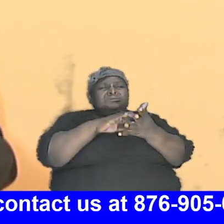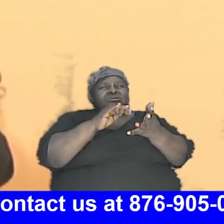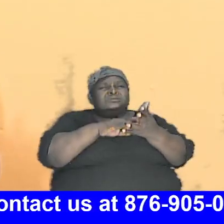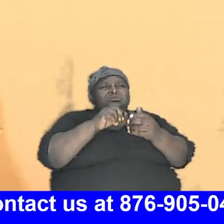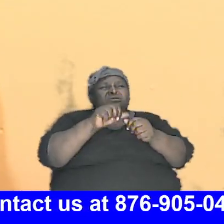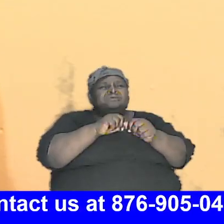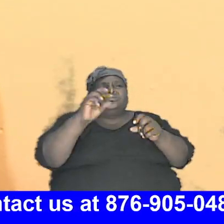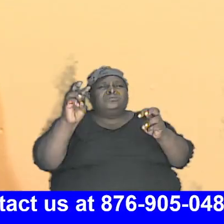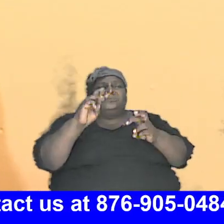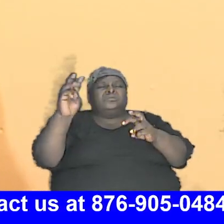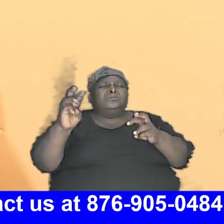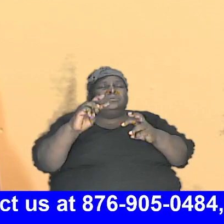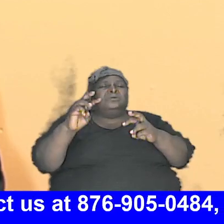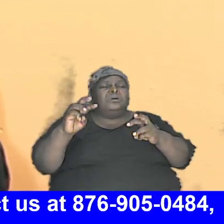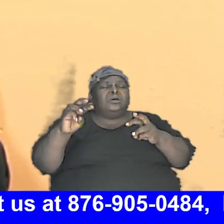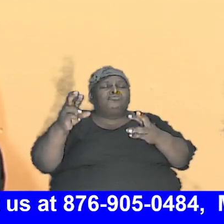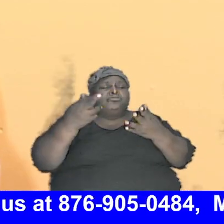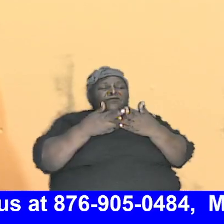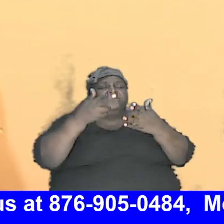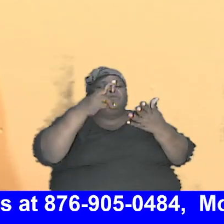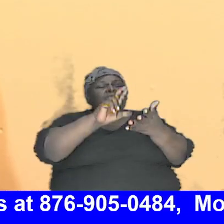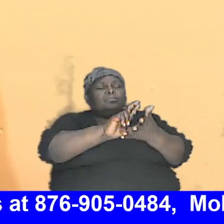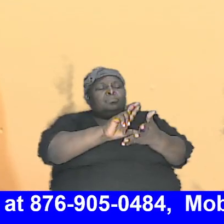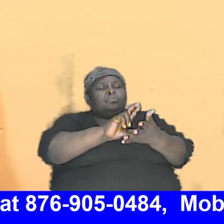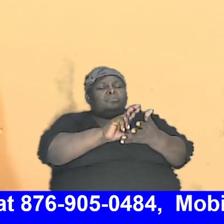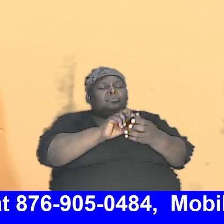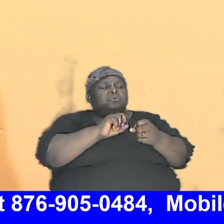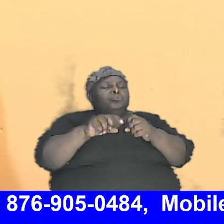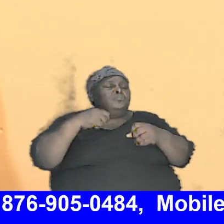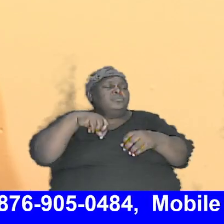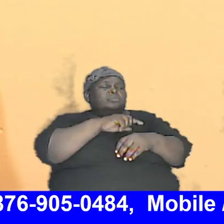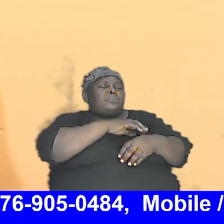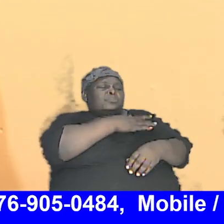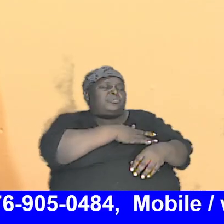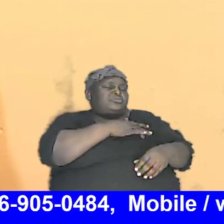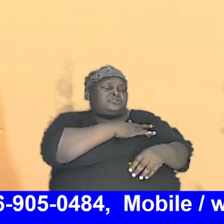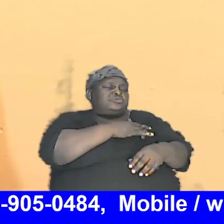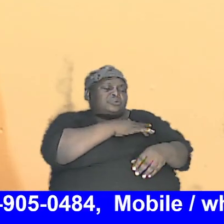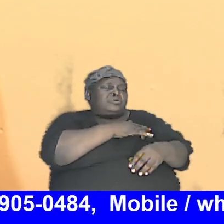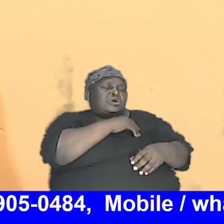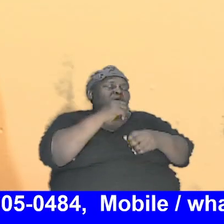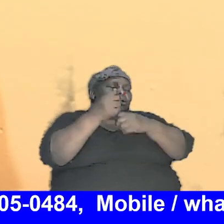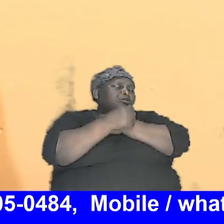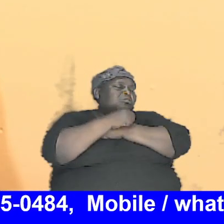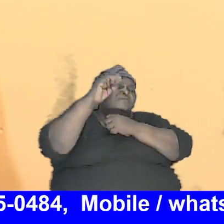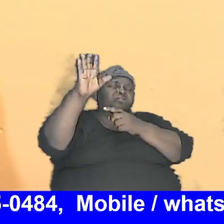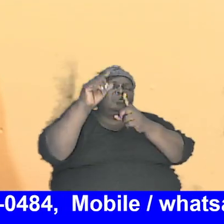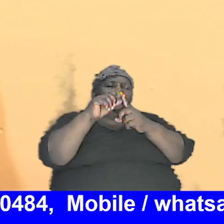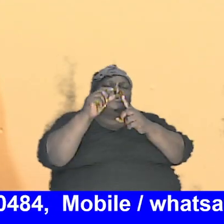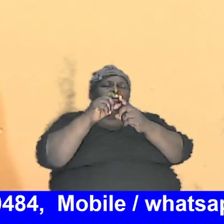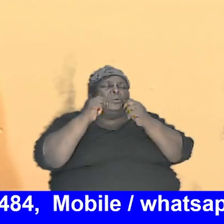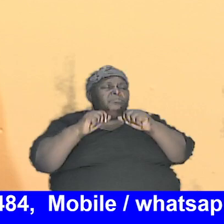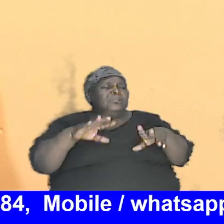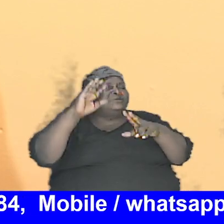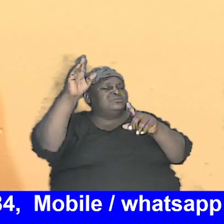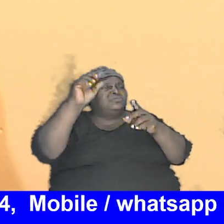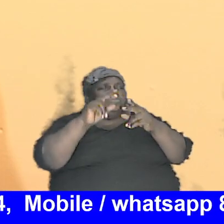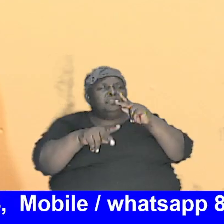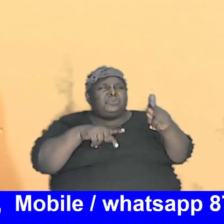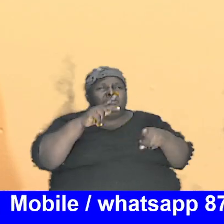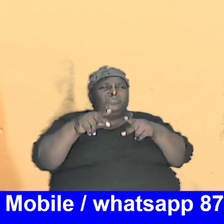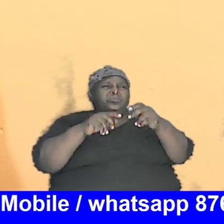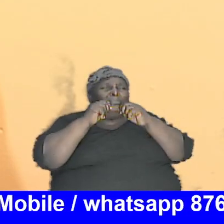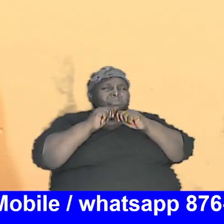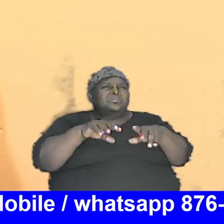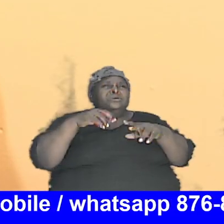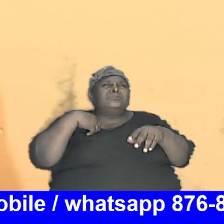go over the notes so that we will appreciate and love your words bless your people bless us